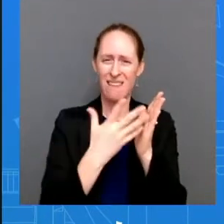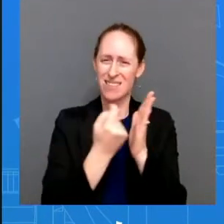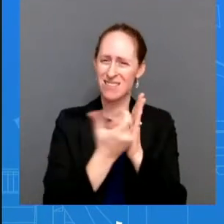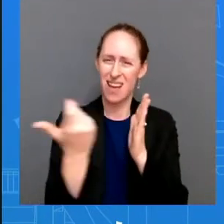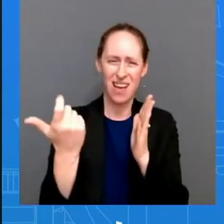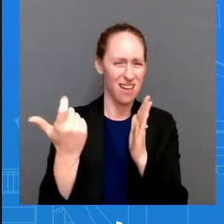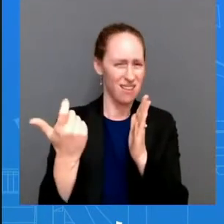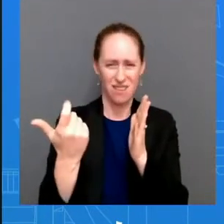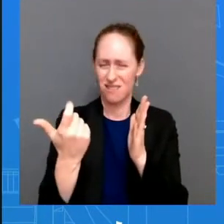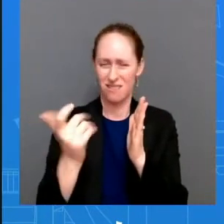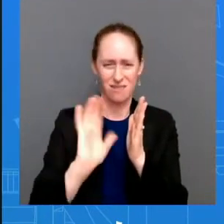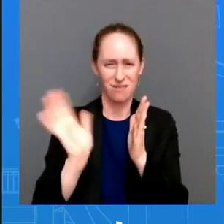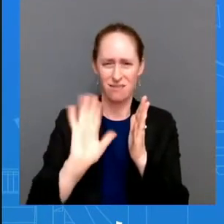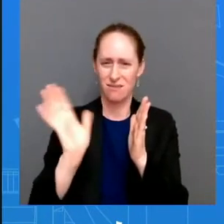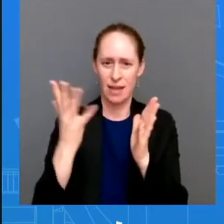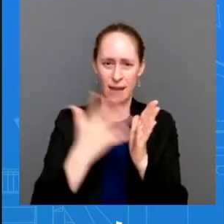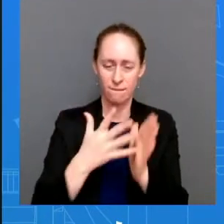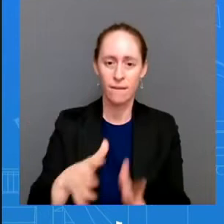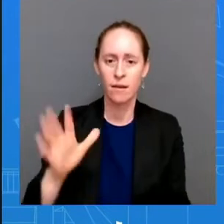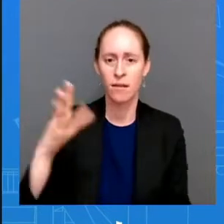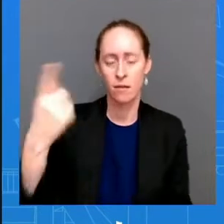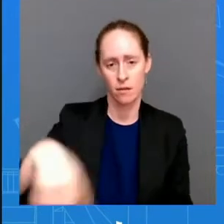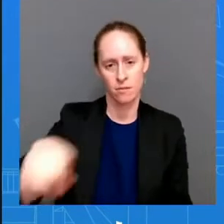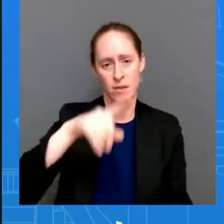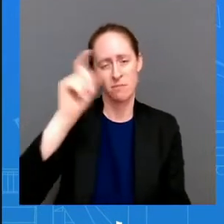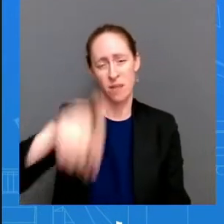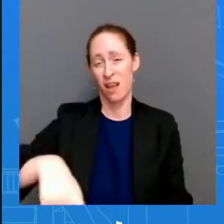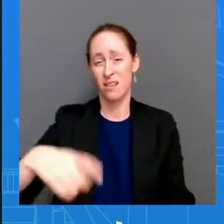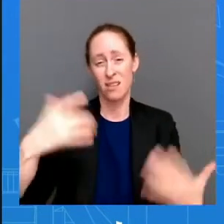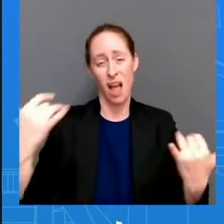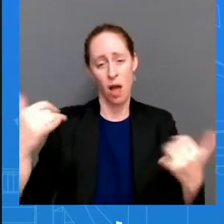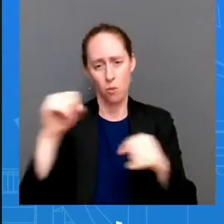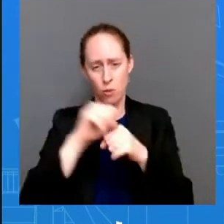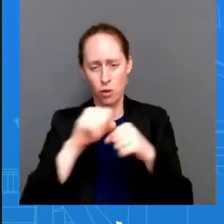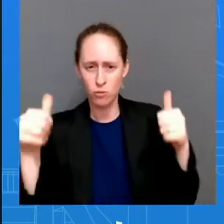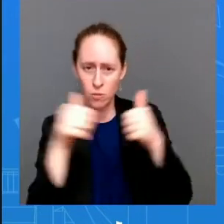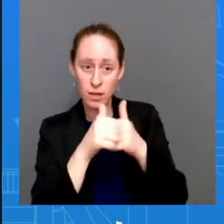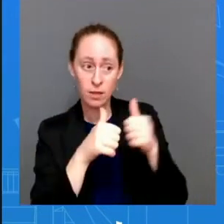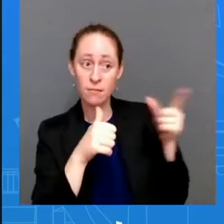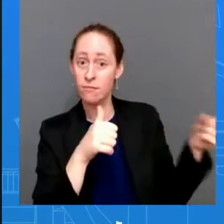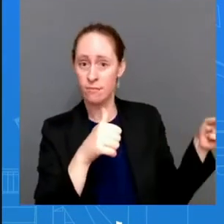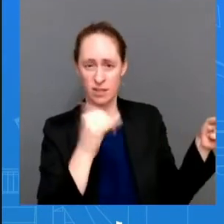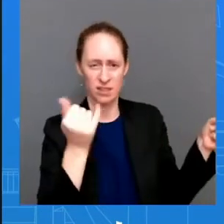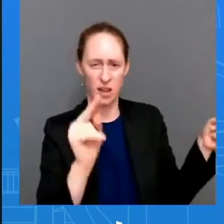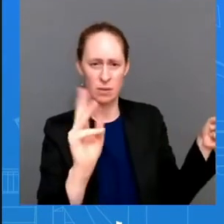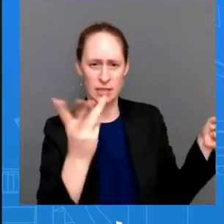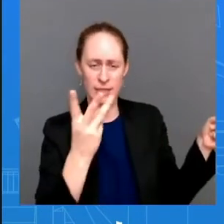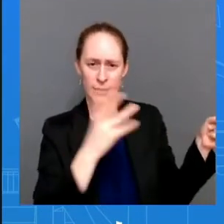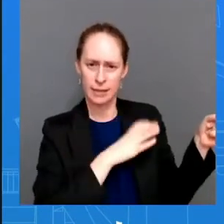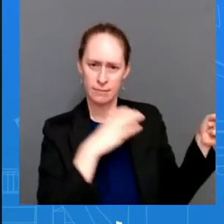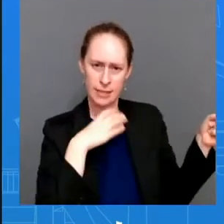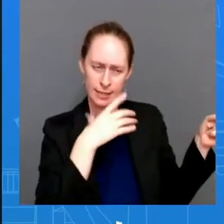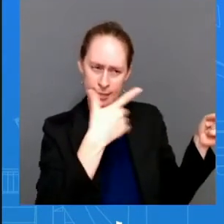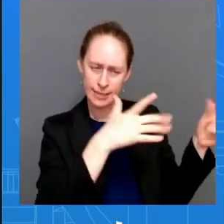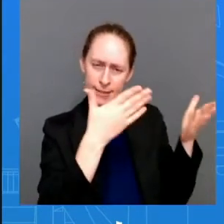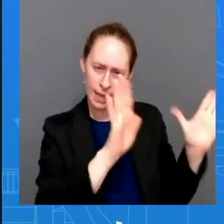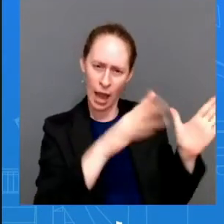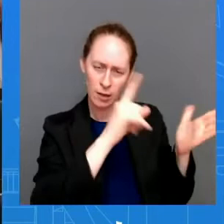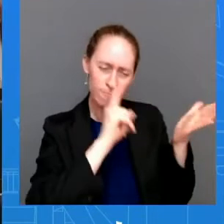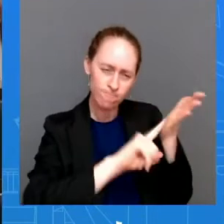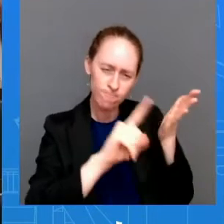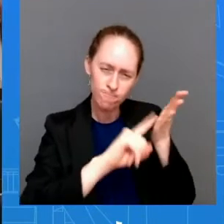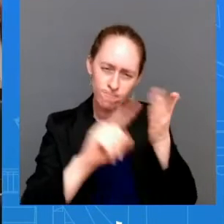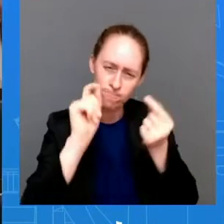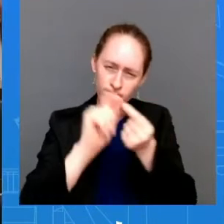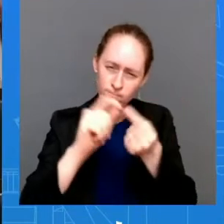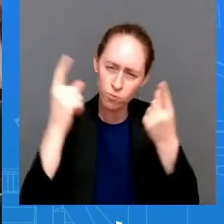can get to the bottom of what happened that day but i'm not going to speak to any specific details i would refer you to the department of defense i if he has confidence in